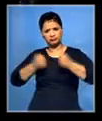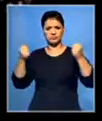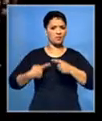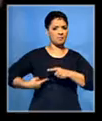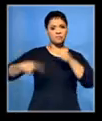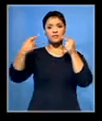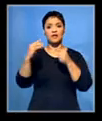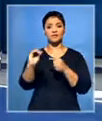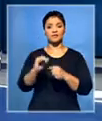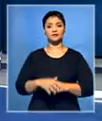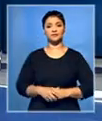SABC News. Mazrui an author.